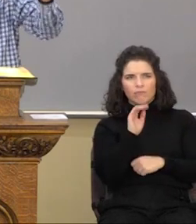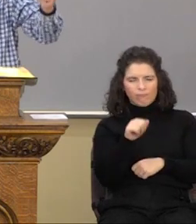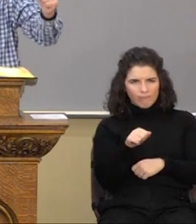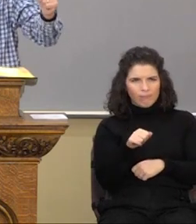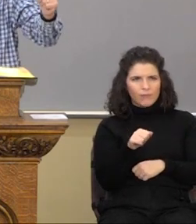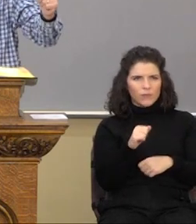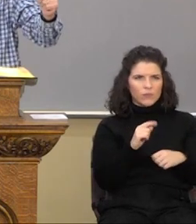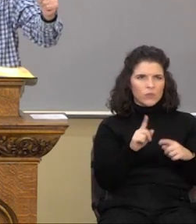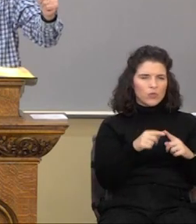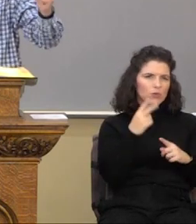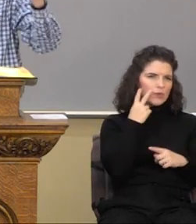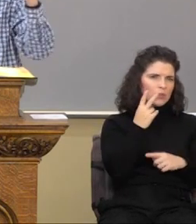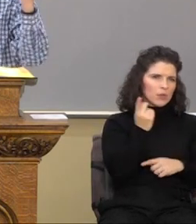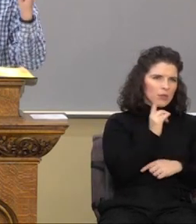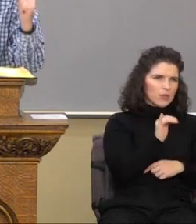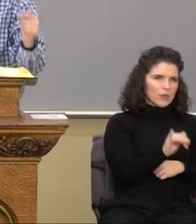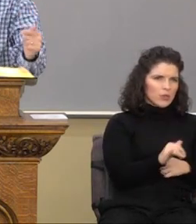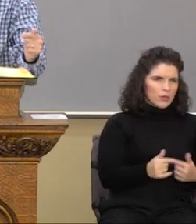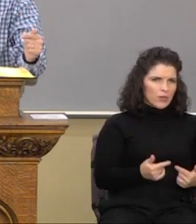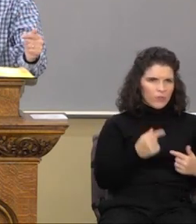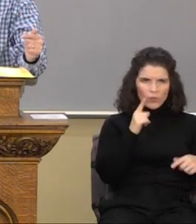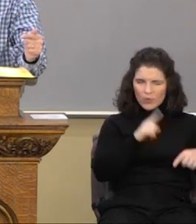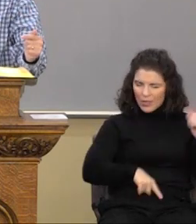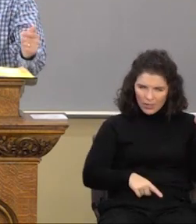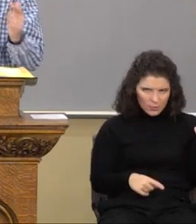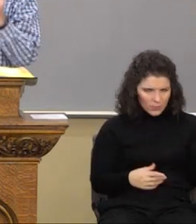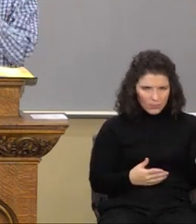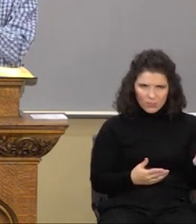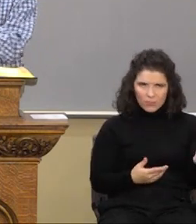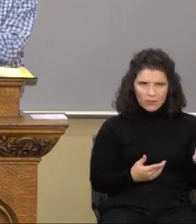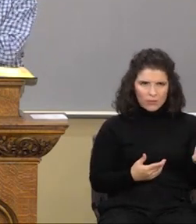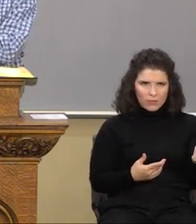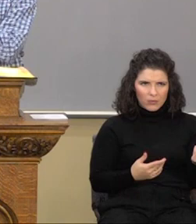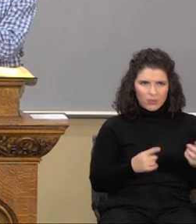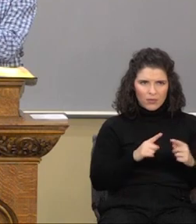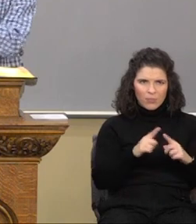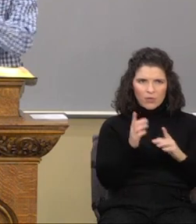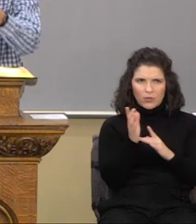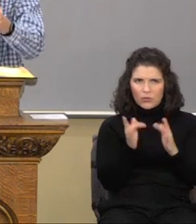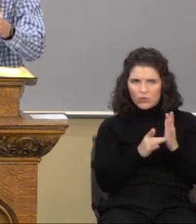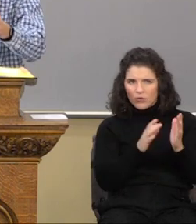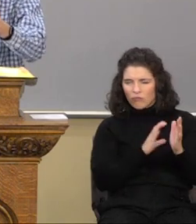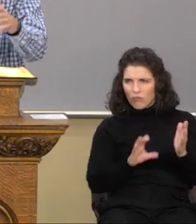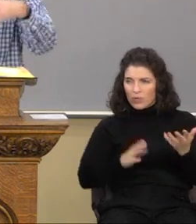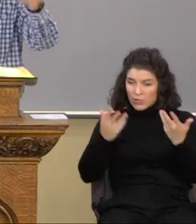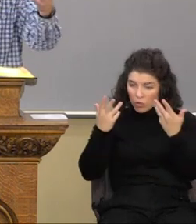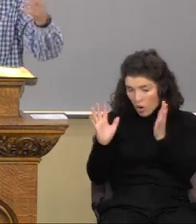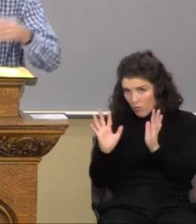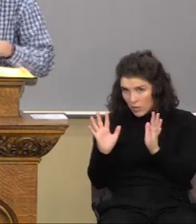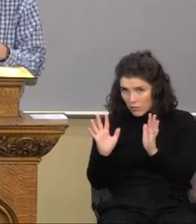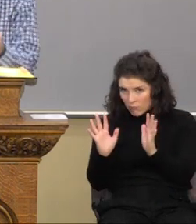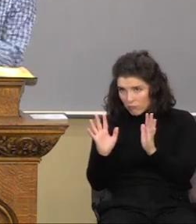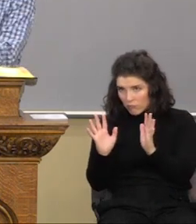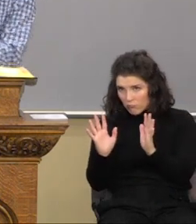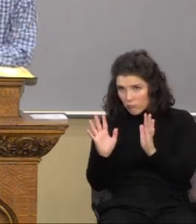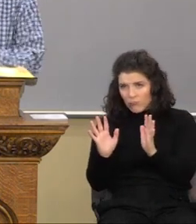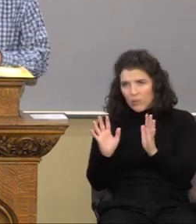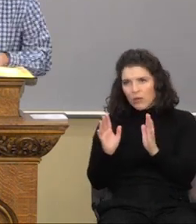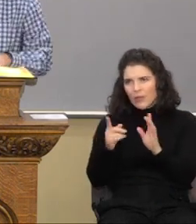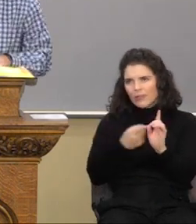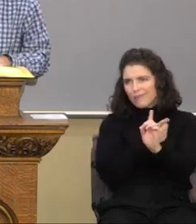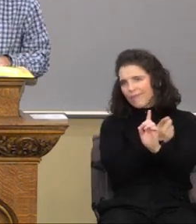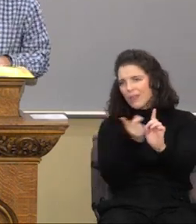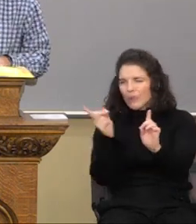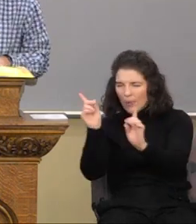eternal life, you can't do it. But Jesus Christ has already done it. Now, that's kind of a little